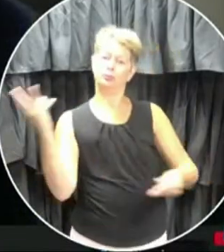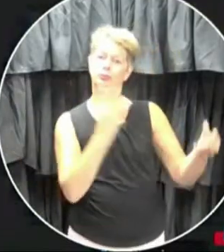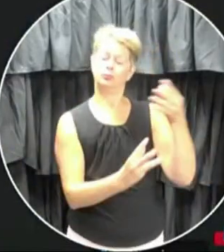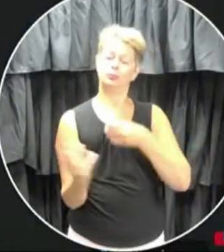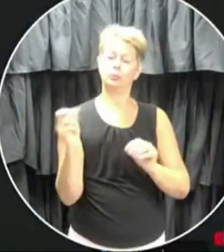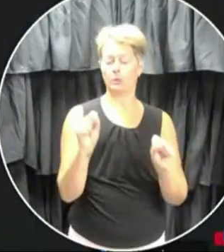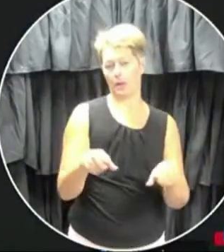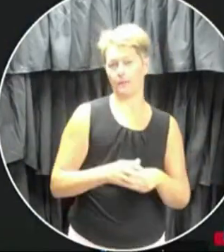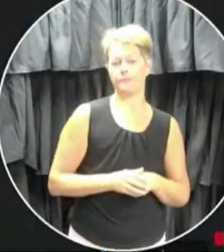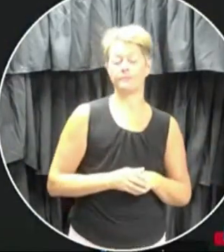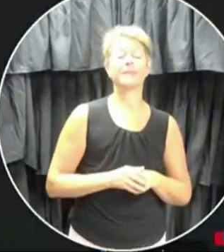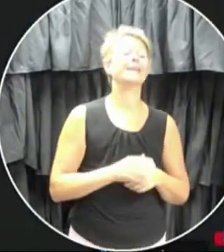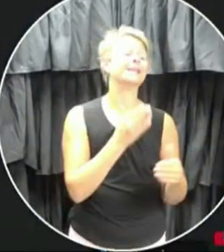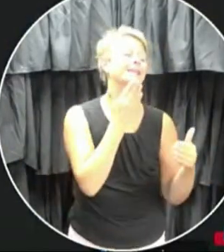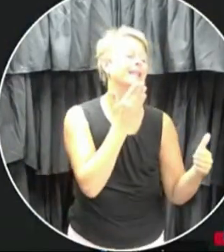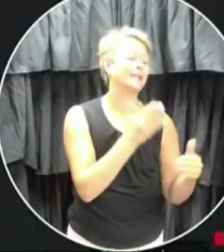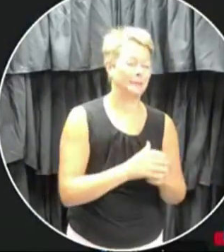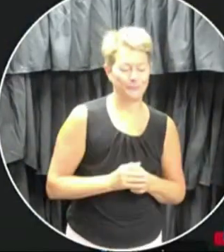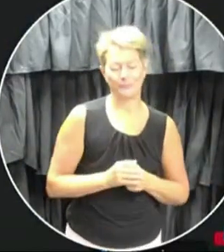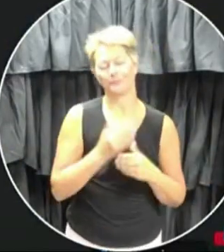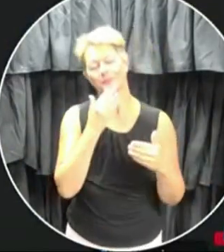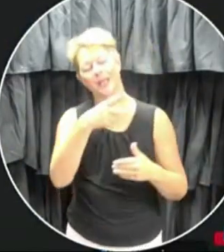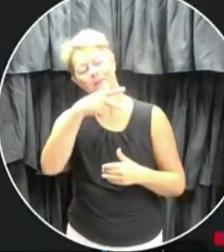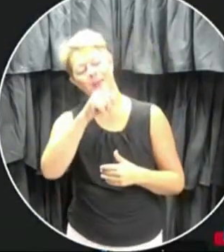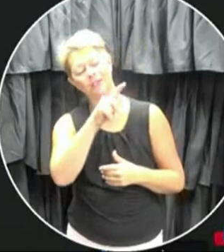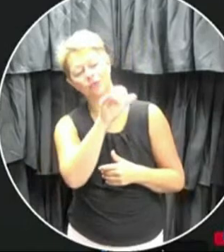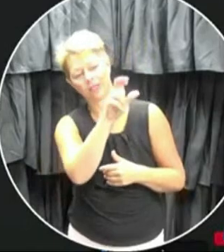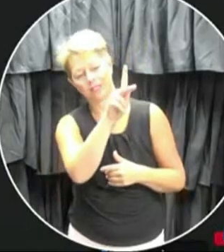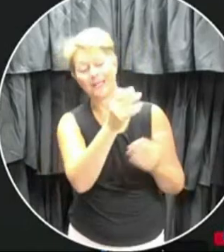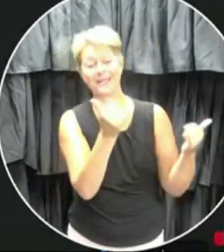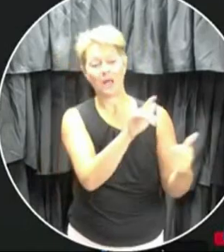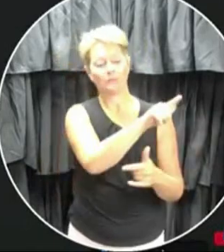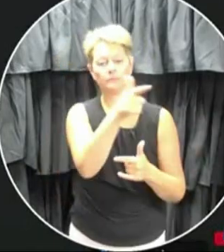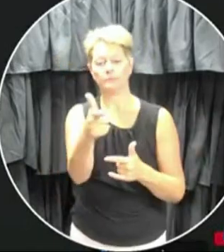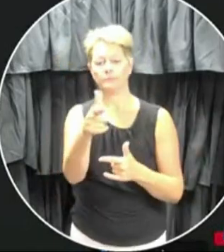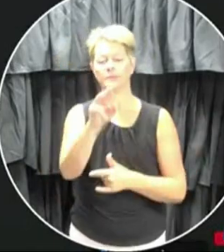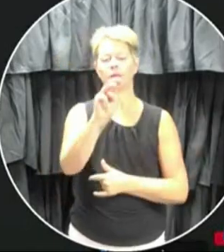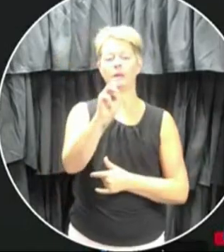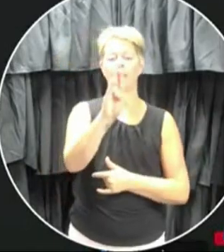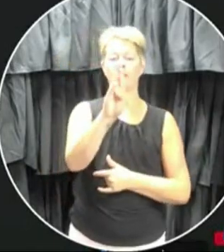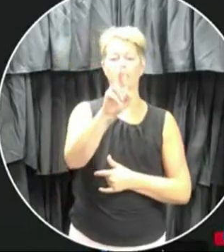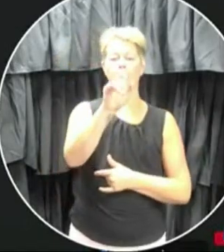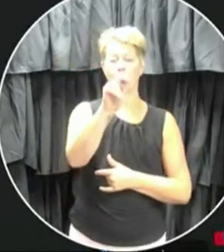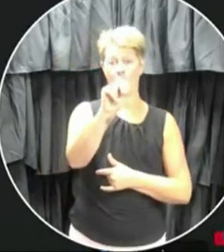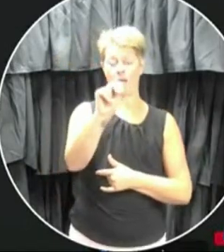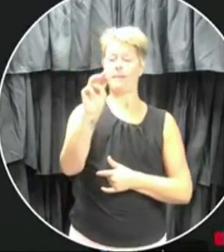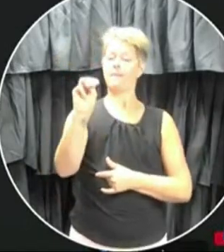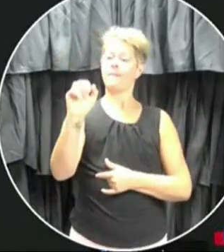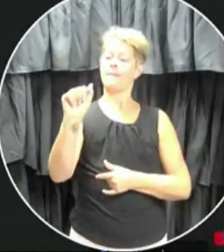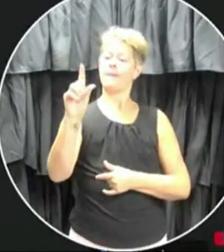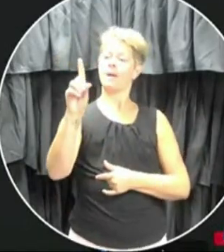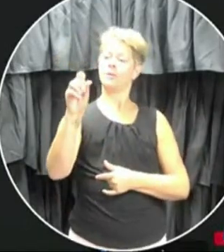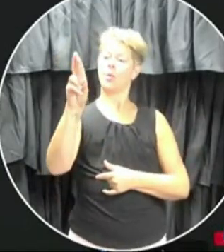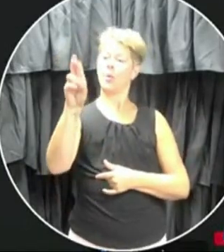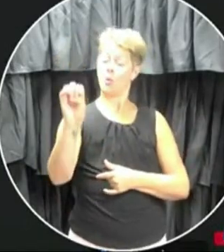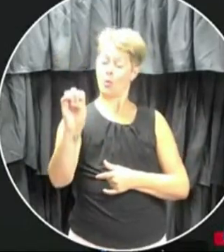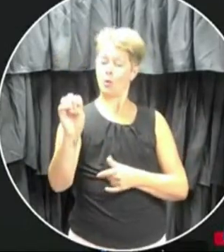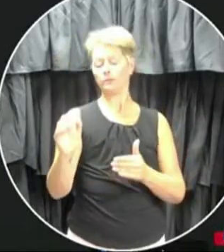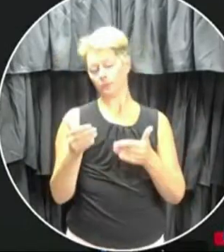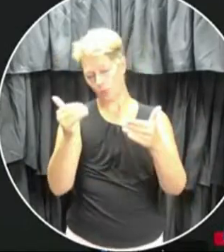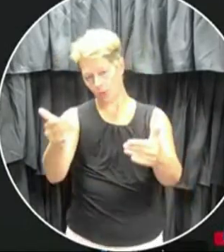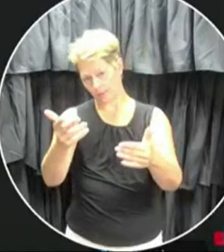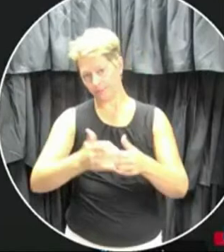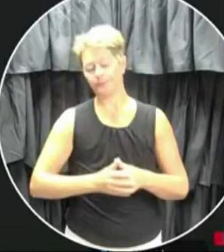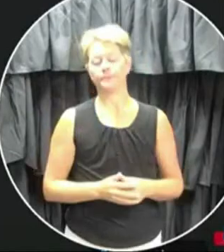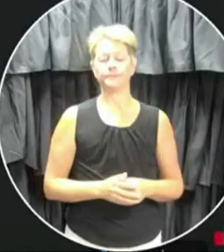Thanks folks. Uh, and thank you, Patrick. We go now to Brian Mador with VOCM. Brian, your mic has been unmuted. Go ahead